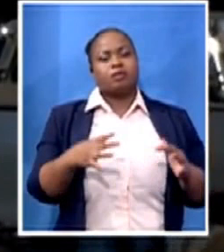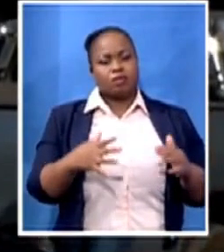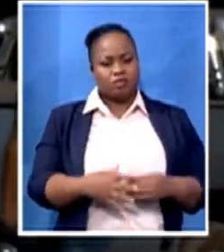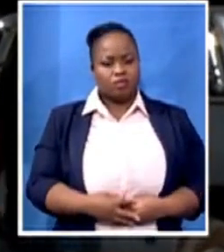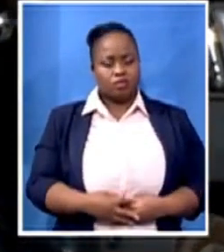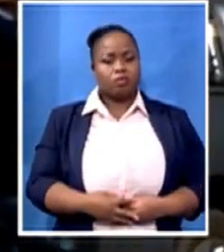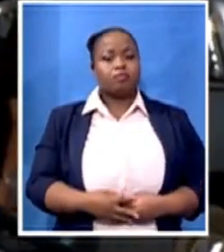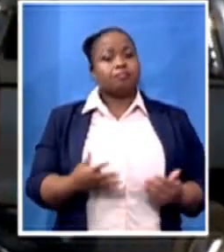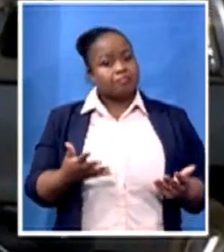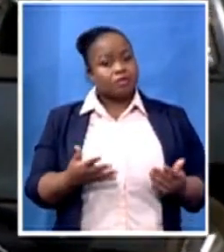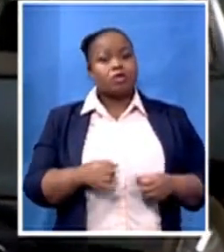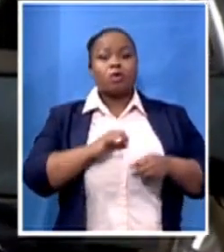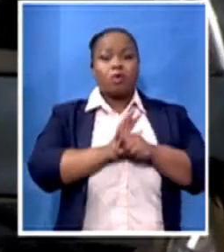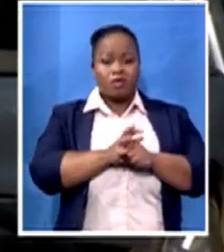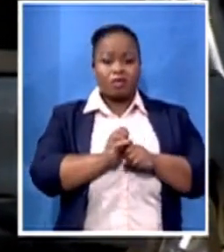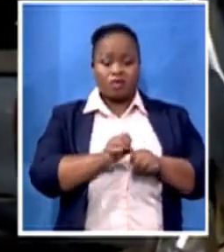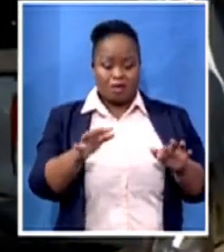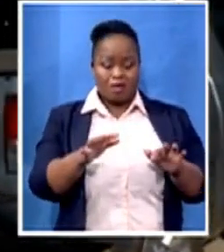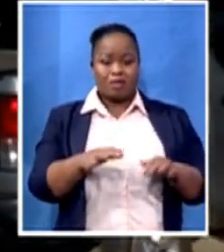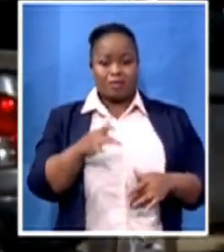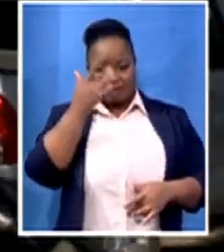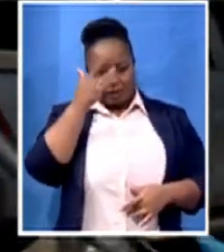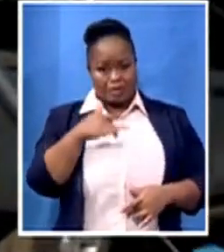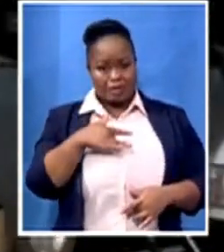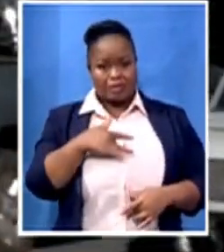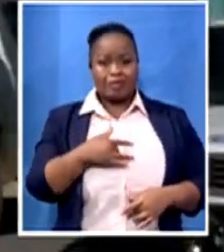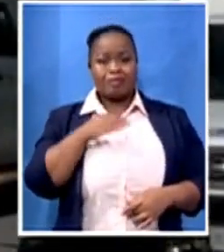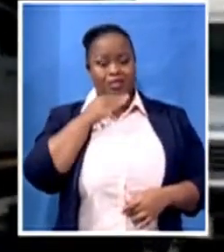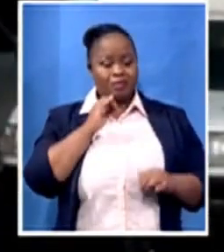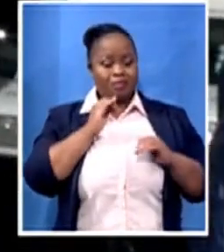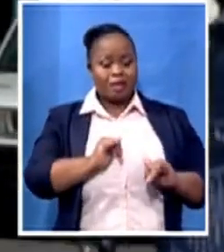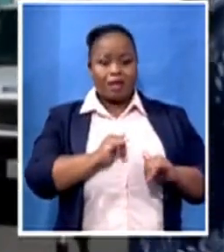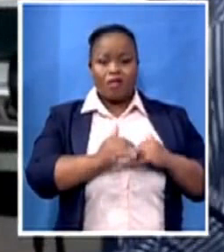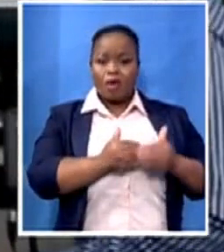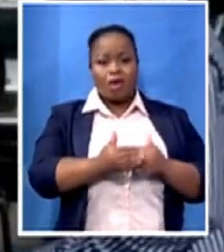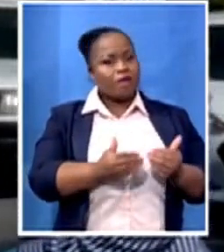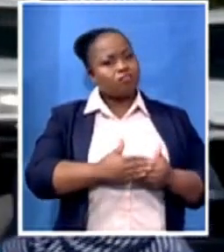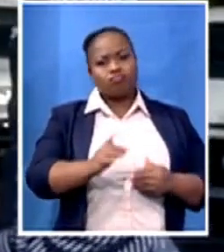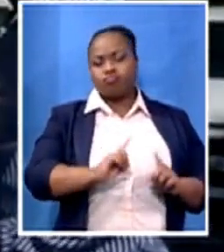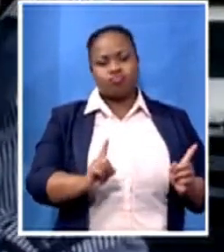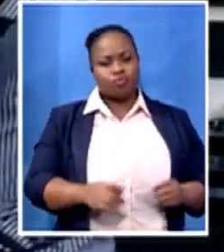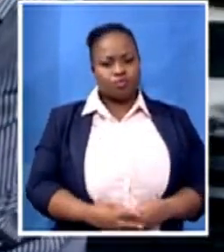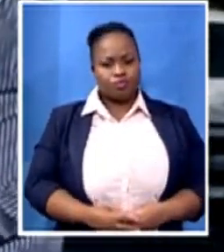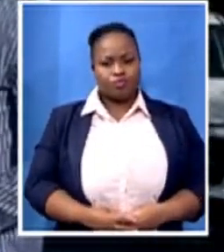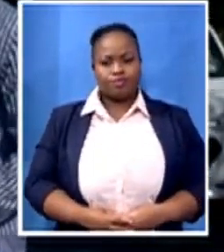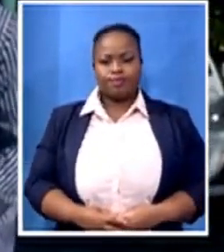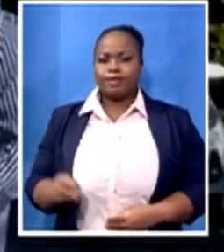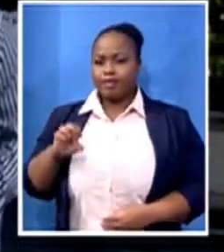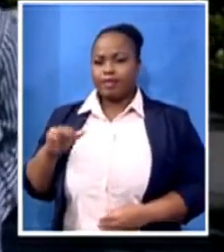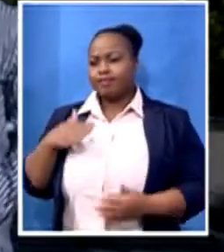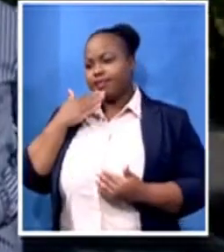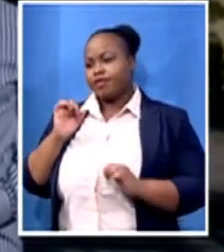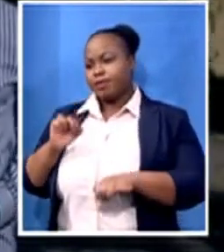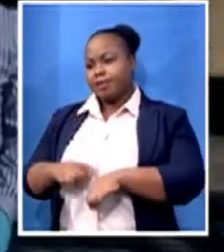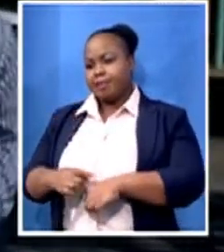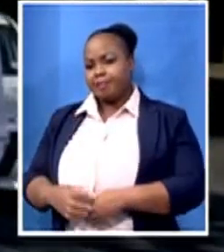not staying forever in an area. Well, Emisi, thanks a lot for your time. Thank you very much. Well,